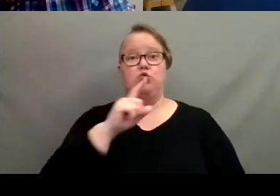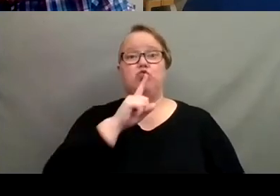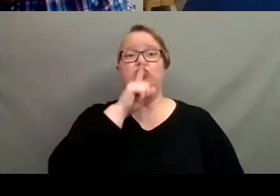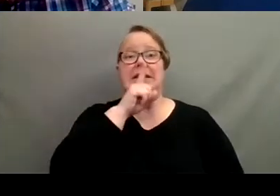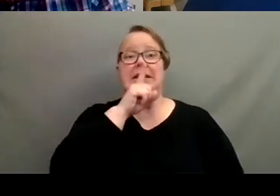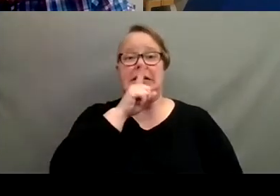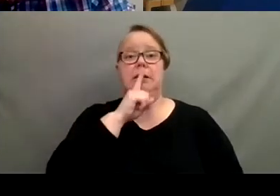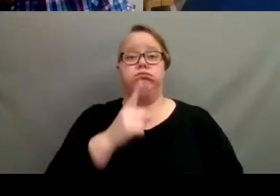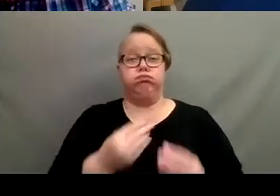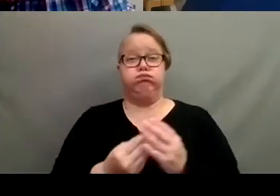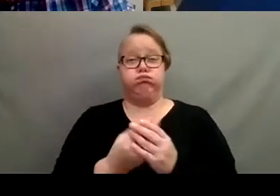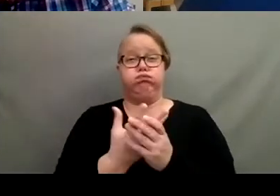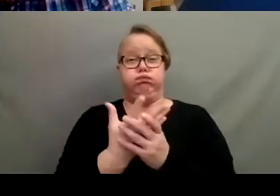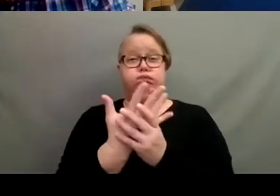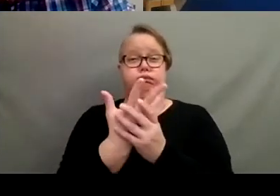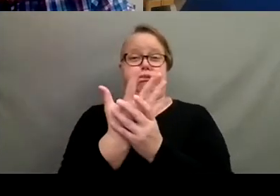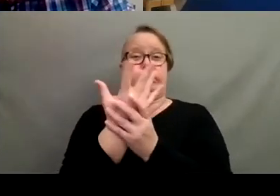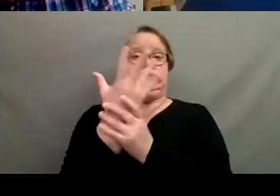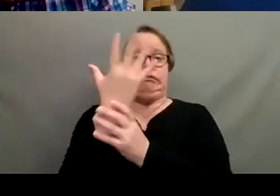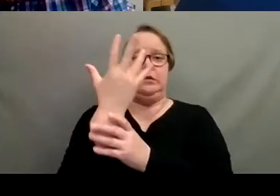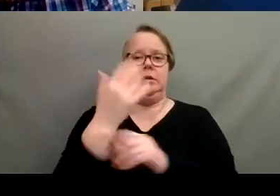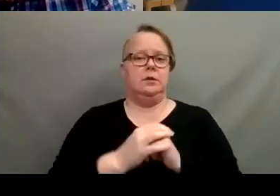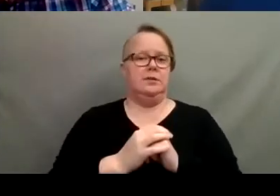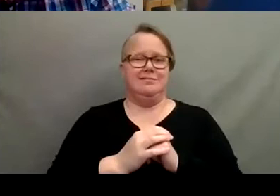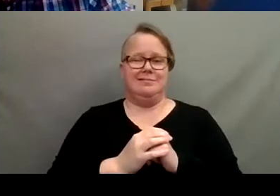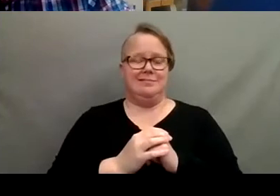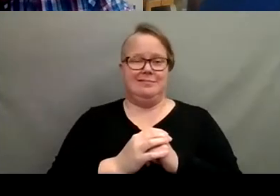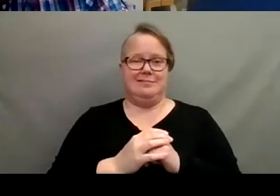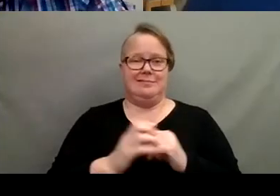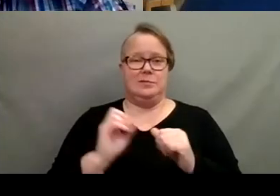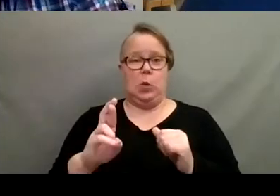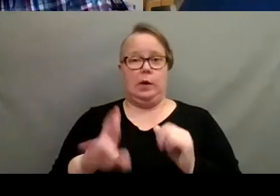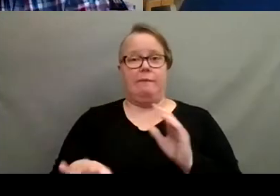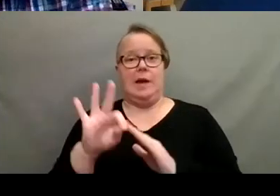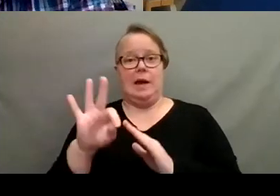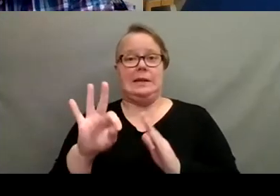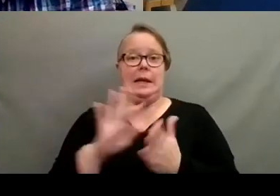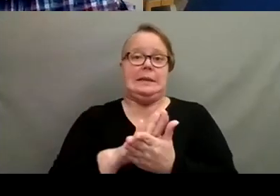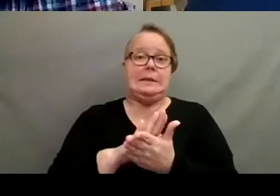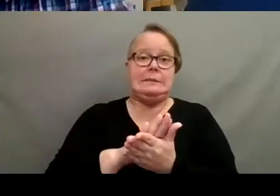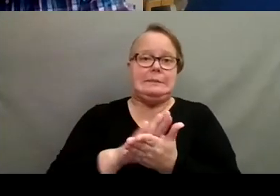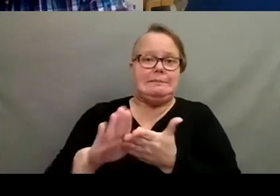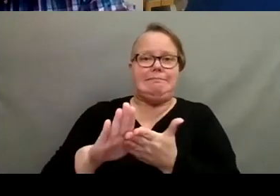pot like crazy. You find a nicer pot. Right. Yeah, exactly.